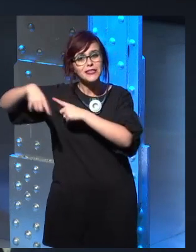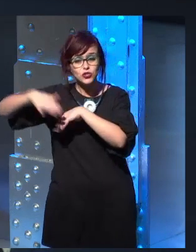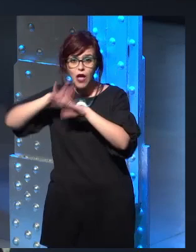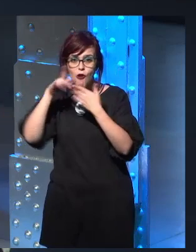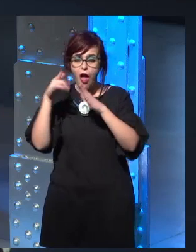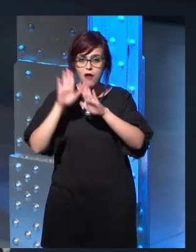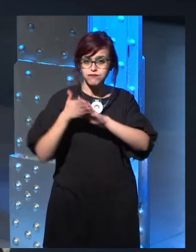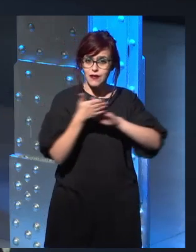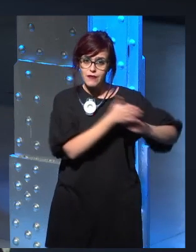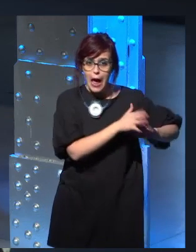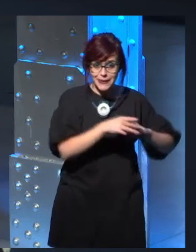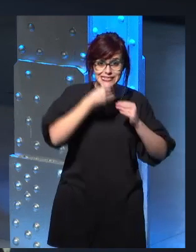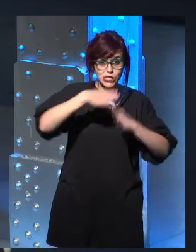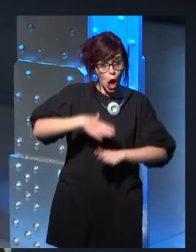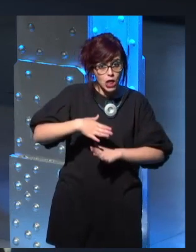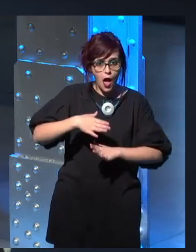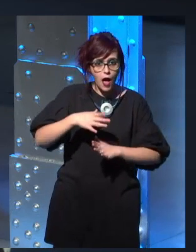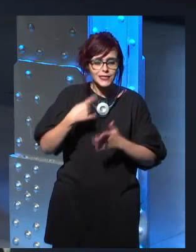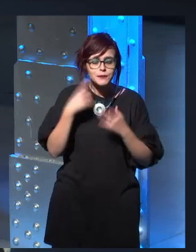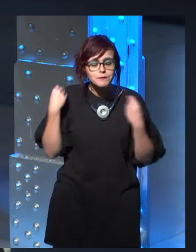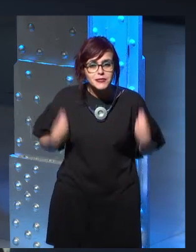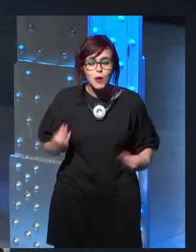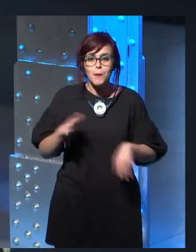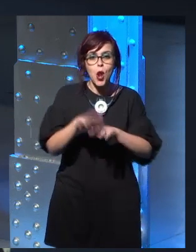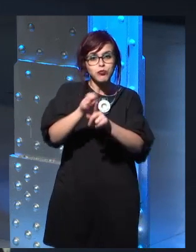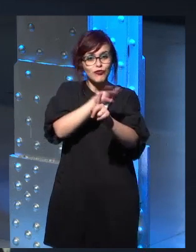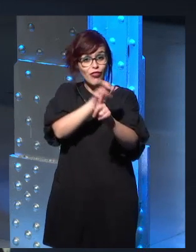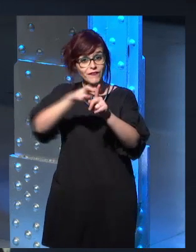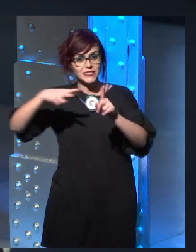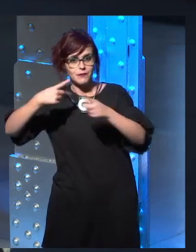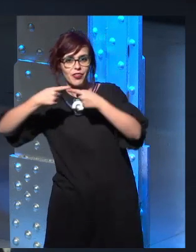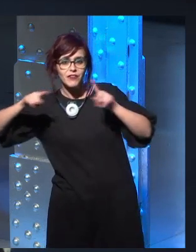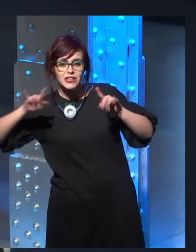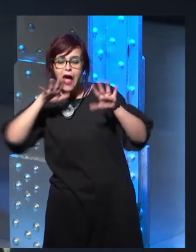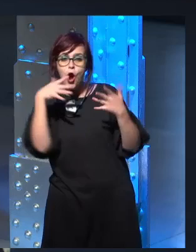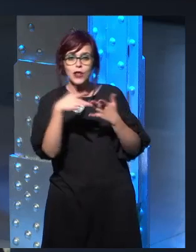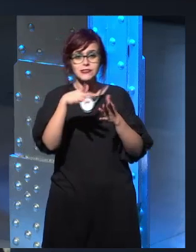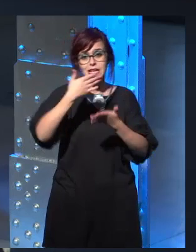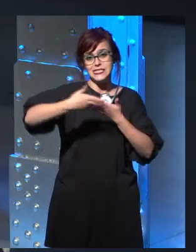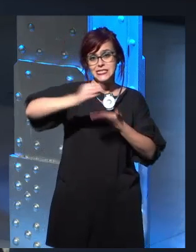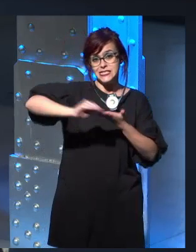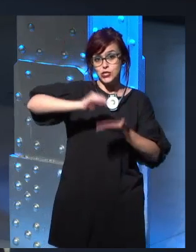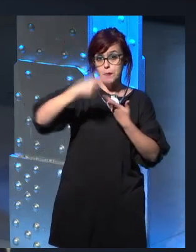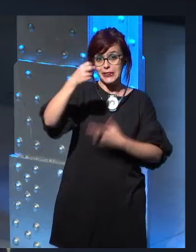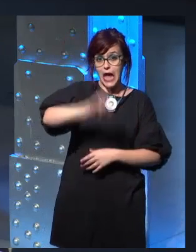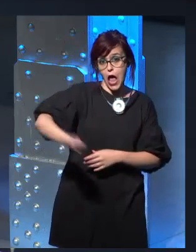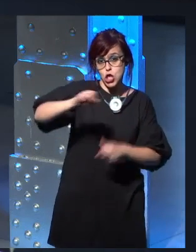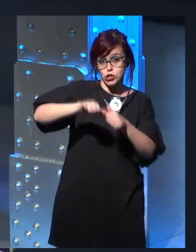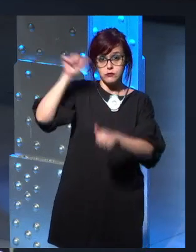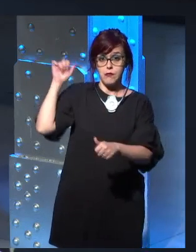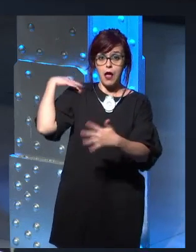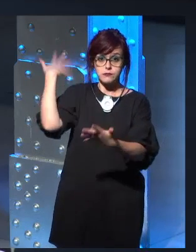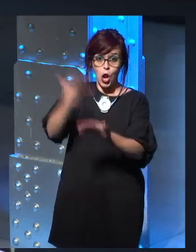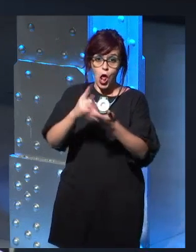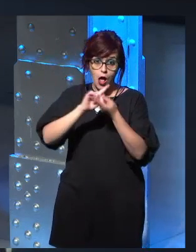be the same, but his approach to it would be different. He is not the same writer, but he was 20 years ago. And 20 years ago, he was not the same writer, but he was